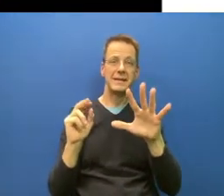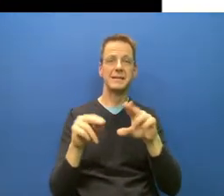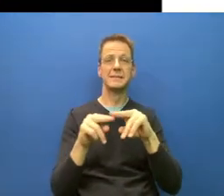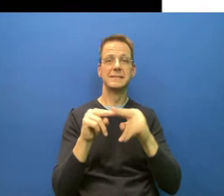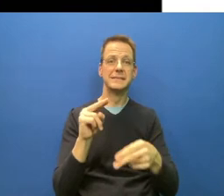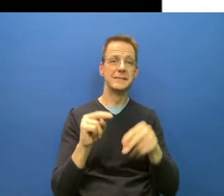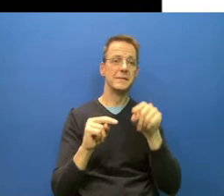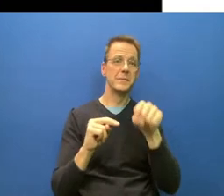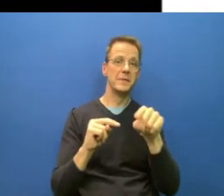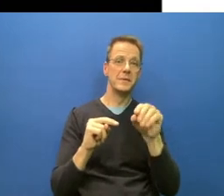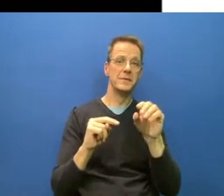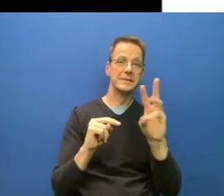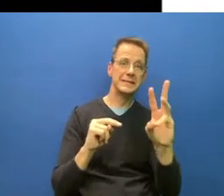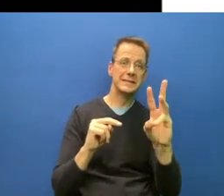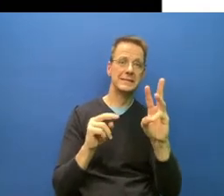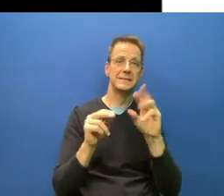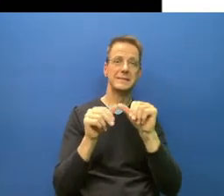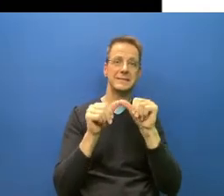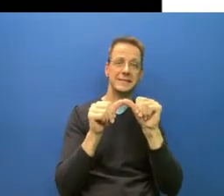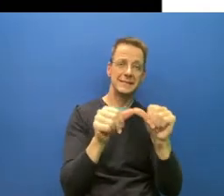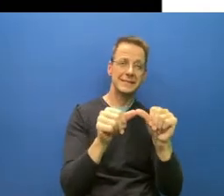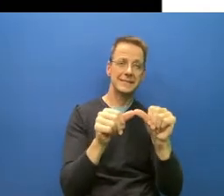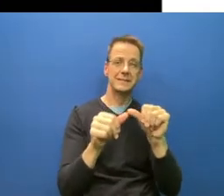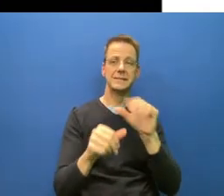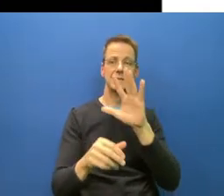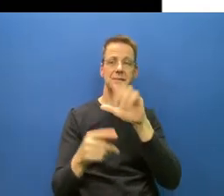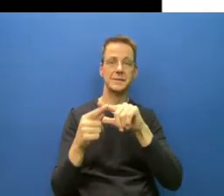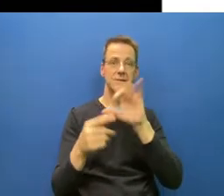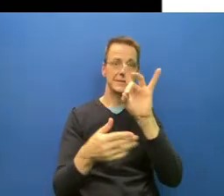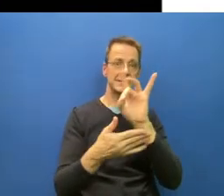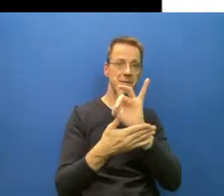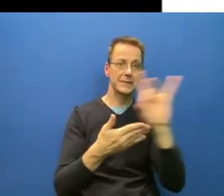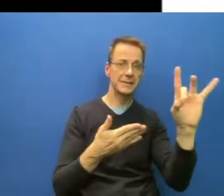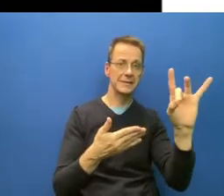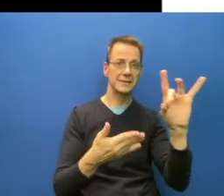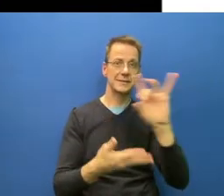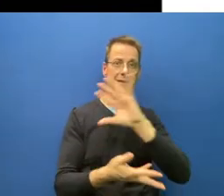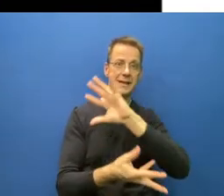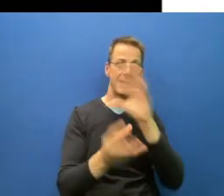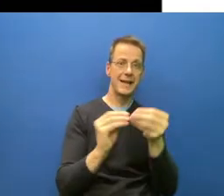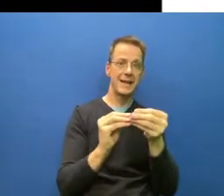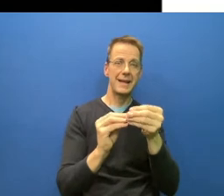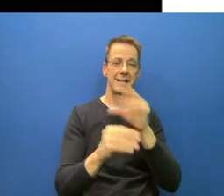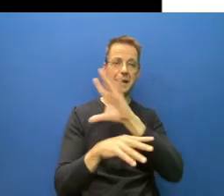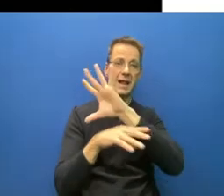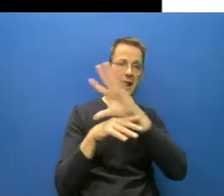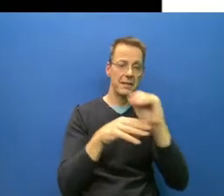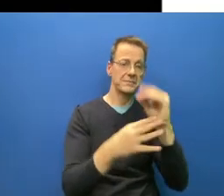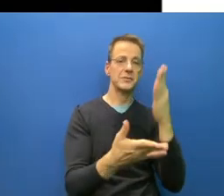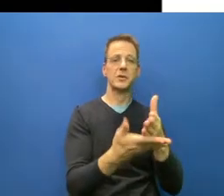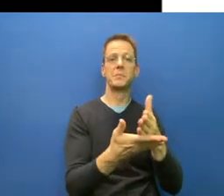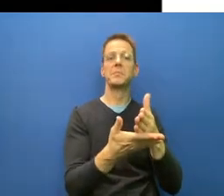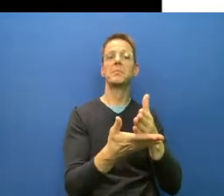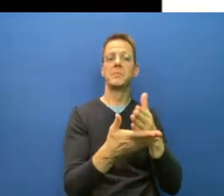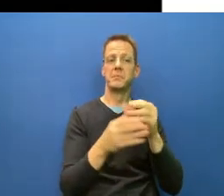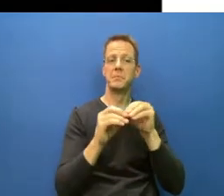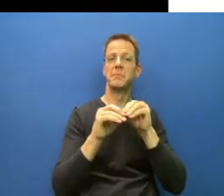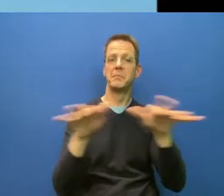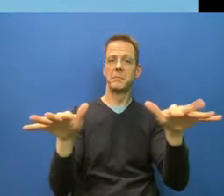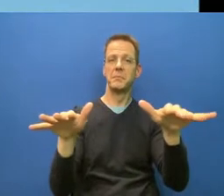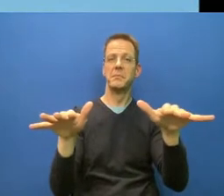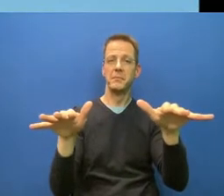community transmission. Once we stop all the community transmission, we can start losing, loosening the internal restrictions